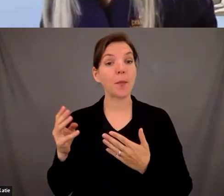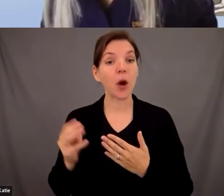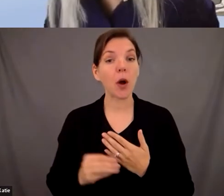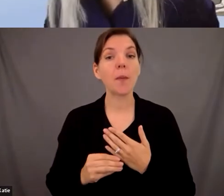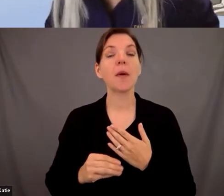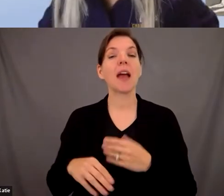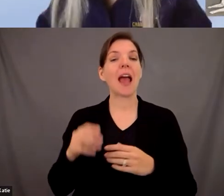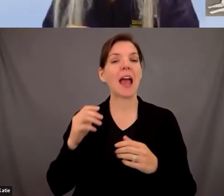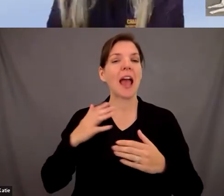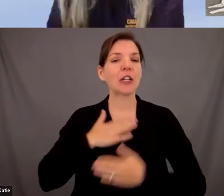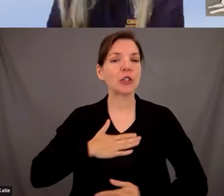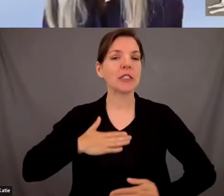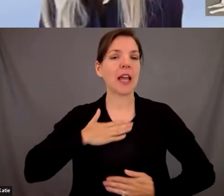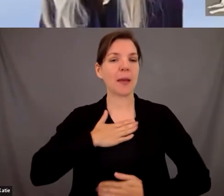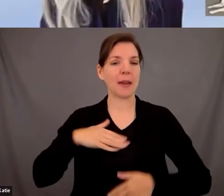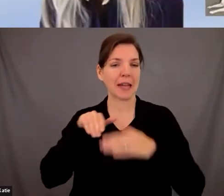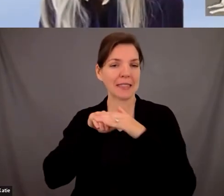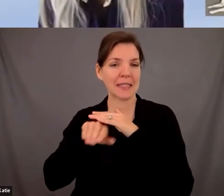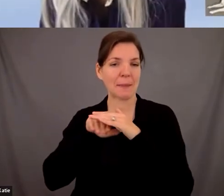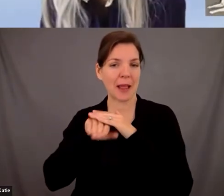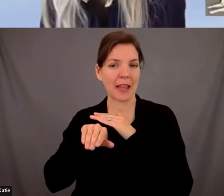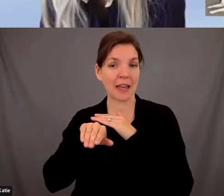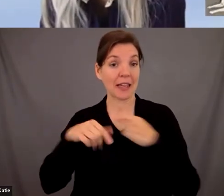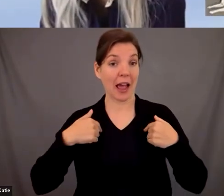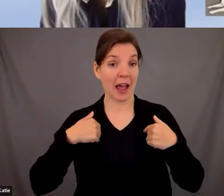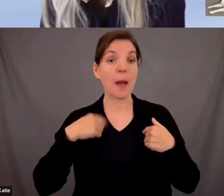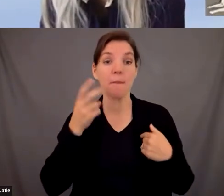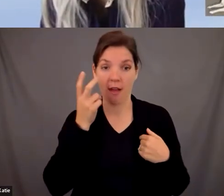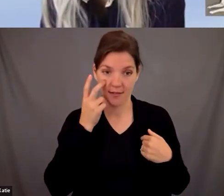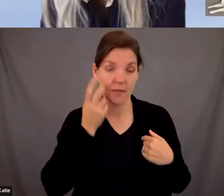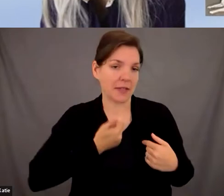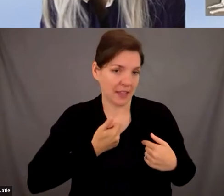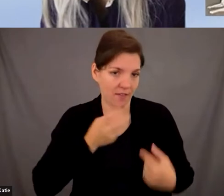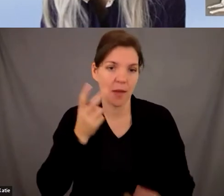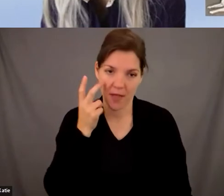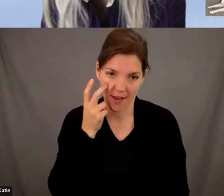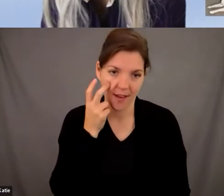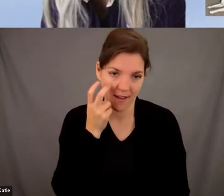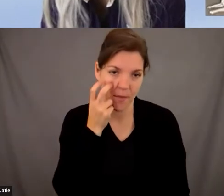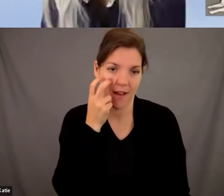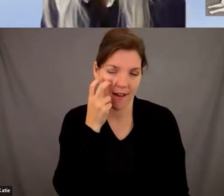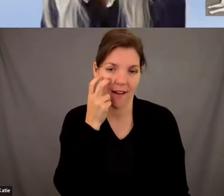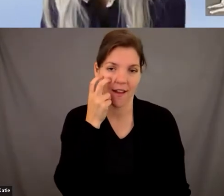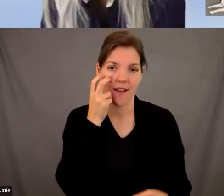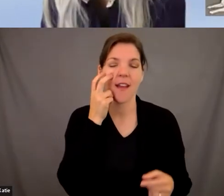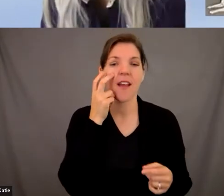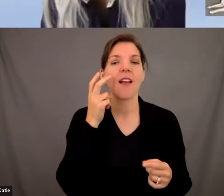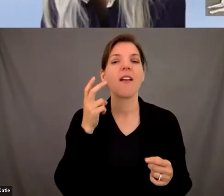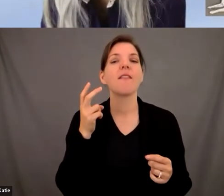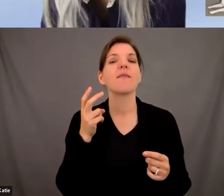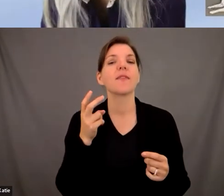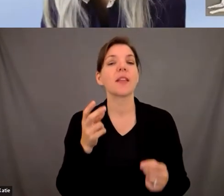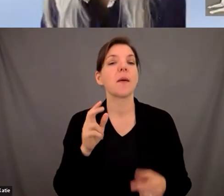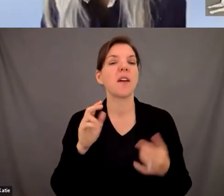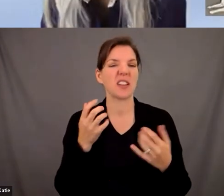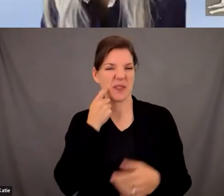accessibility so um i myself am blind um as megan introduced me earlier um i'm finishing up my third year